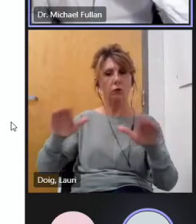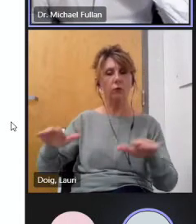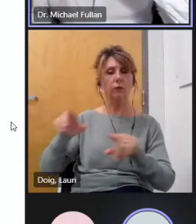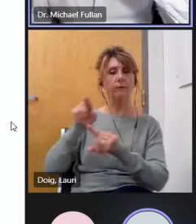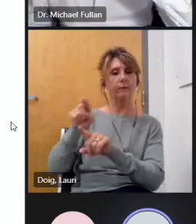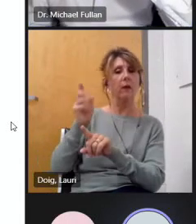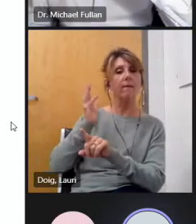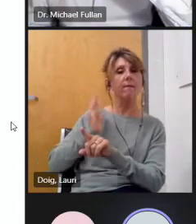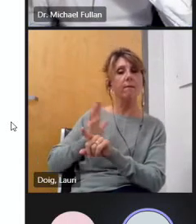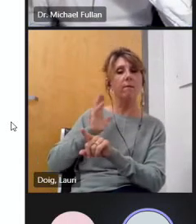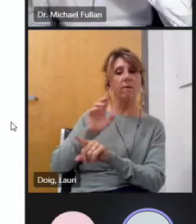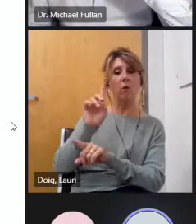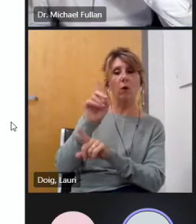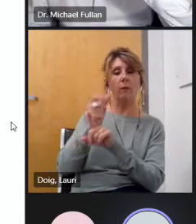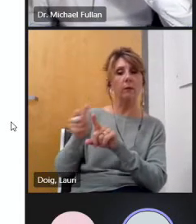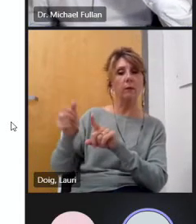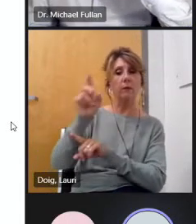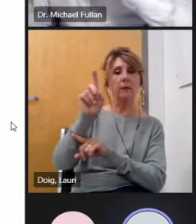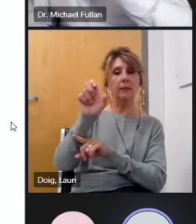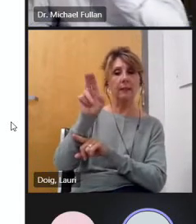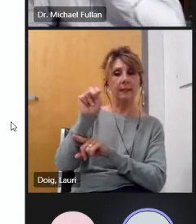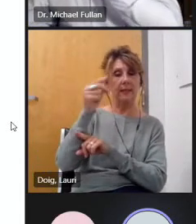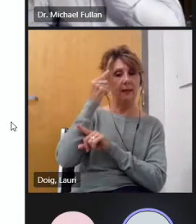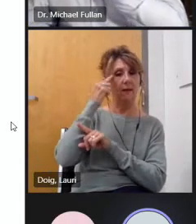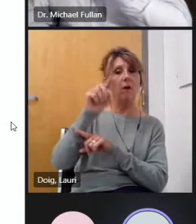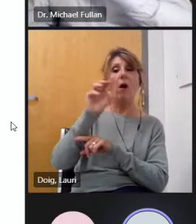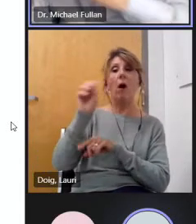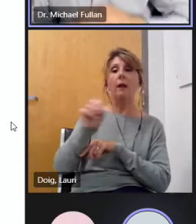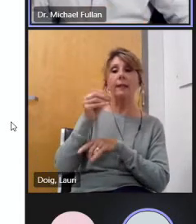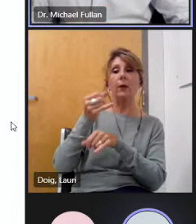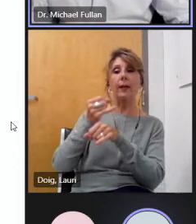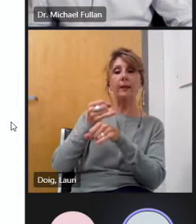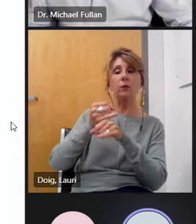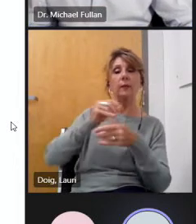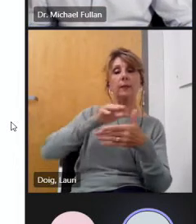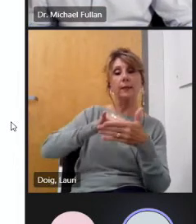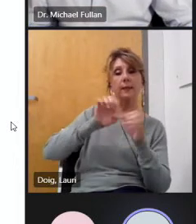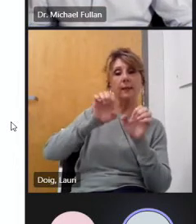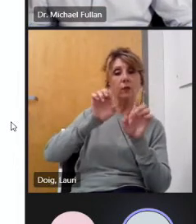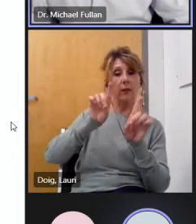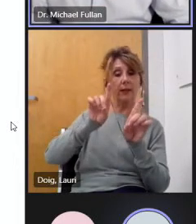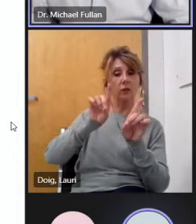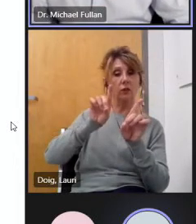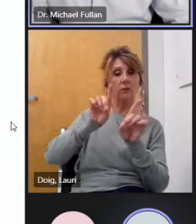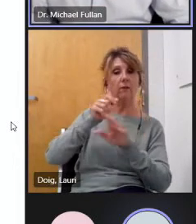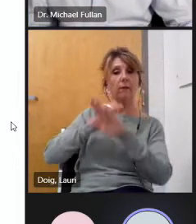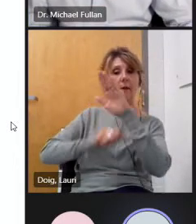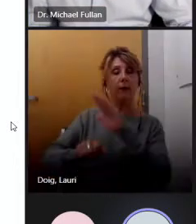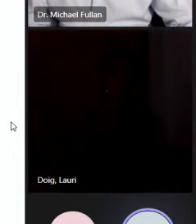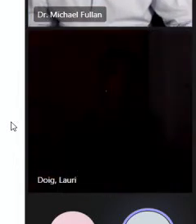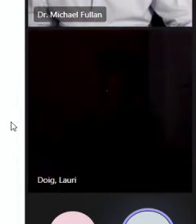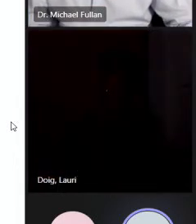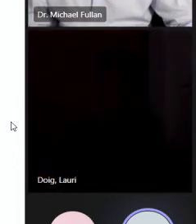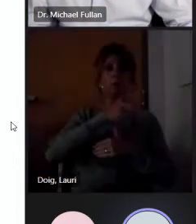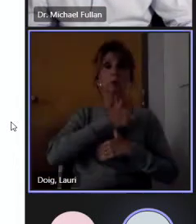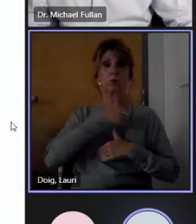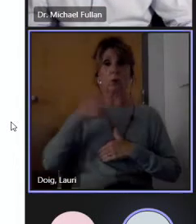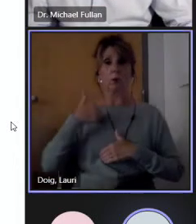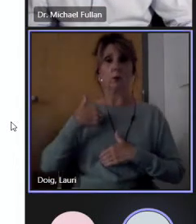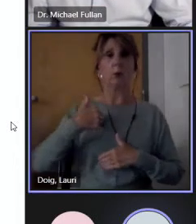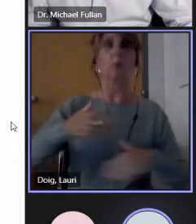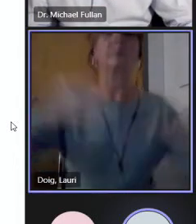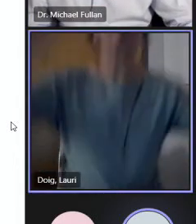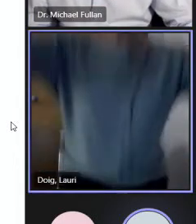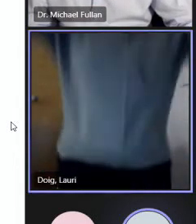of the ontario institute for studies in education at the university of toronto michael advises policy